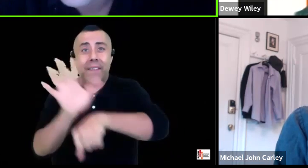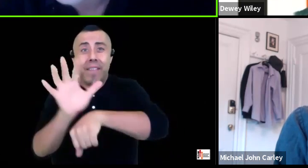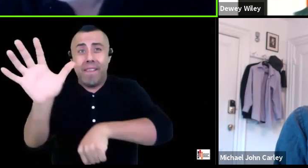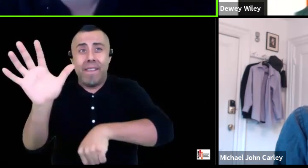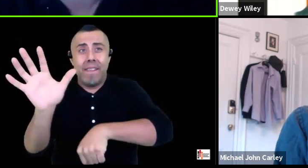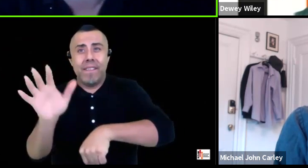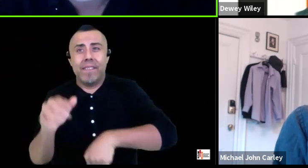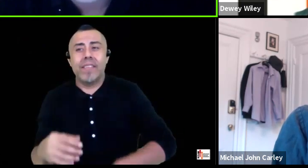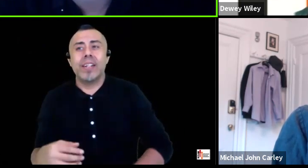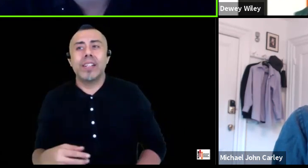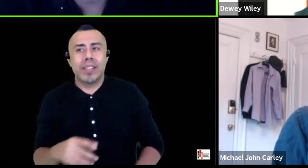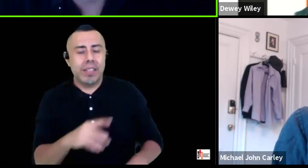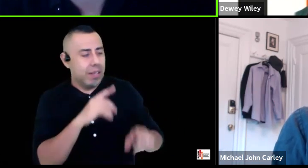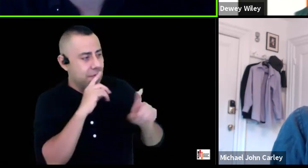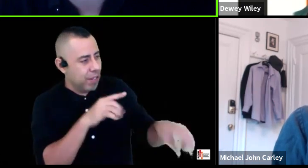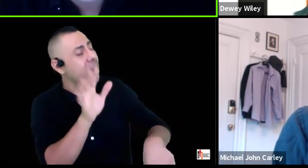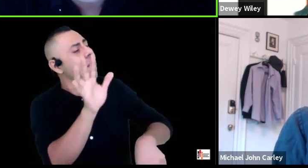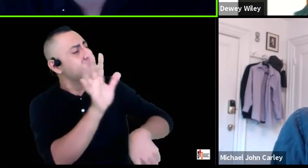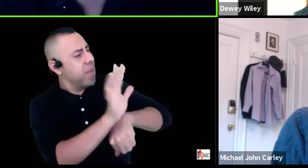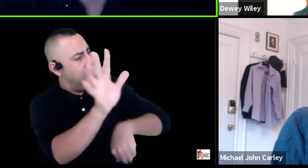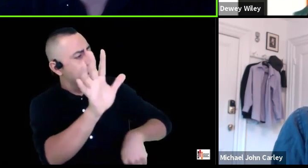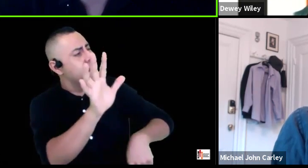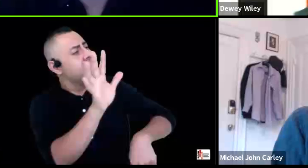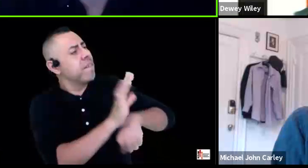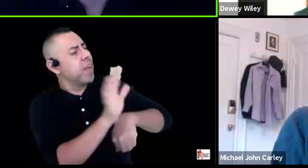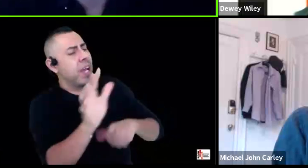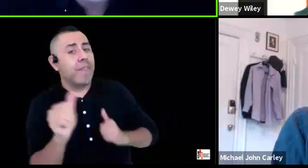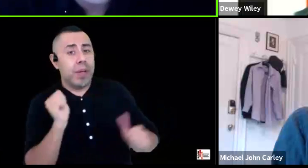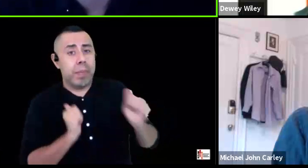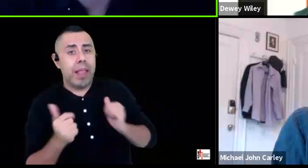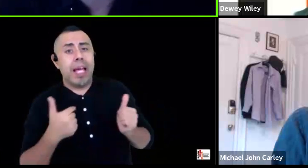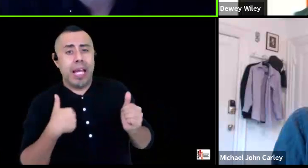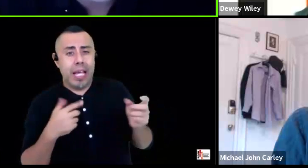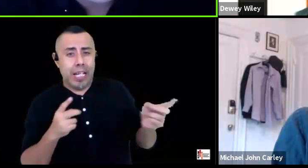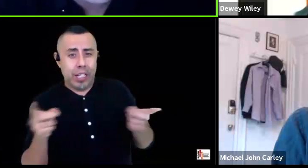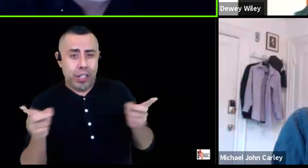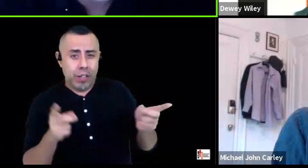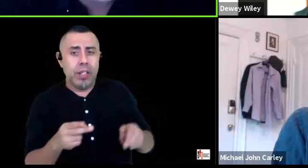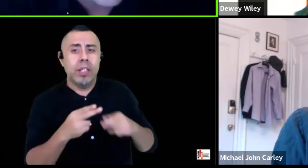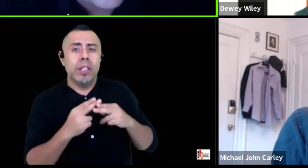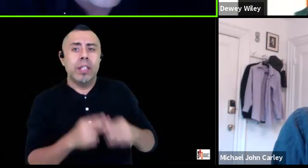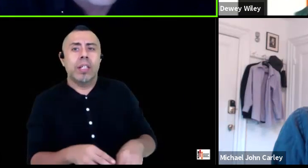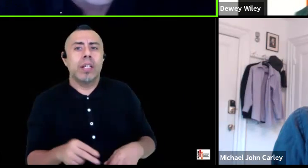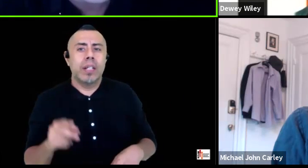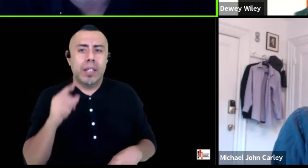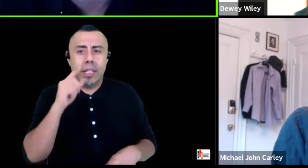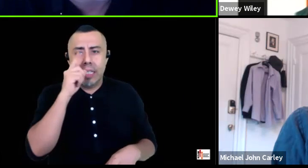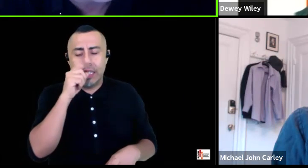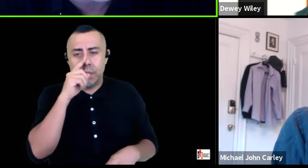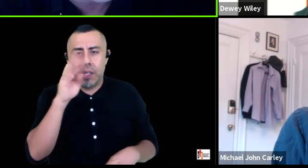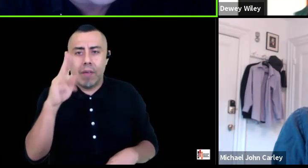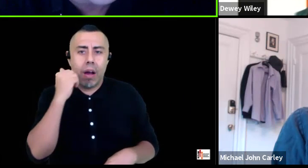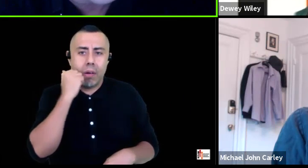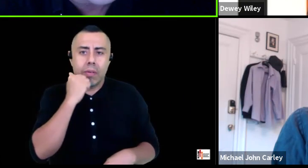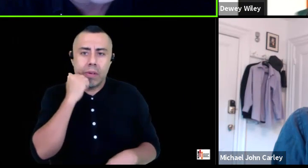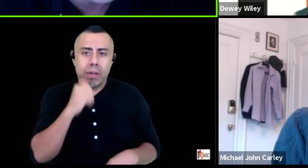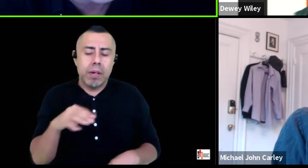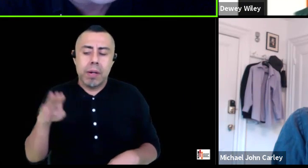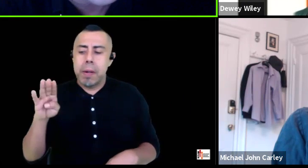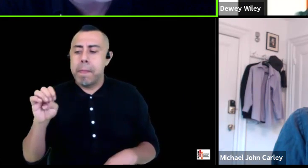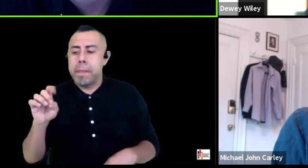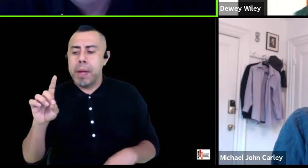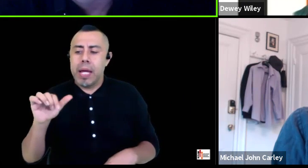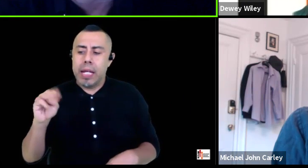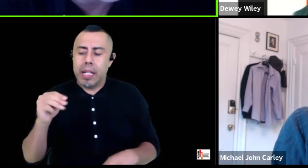well at five i believe we have a play i directed a simulation of the mundane bedlam that is sensory overload by